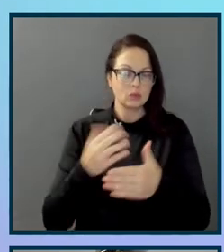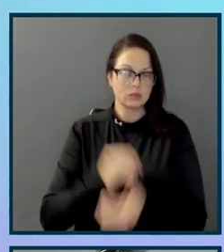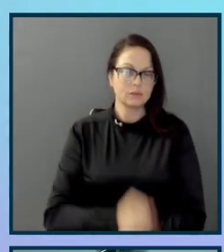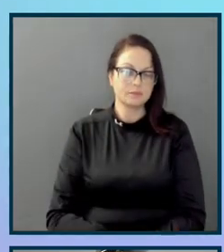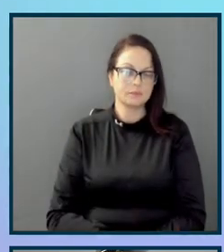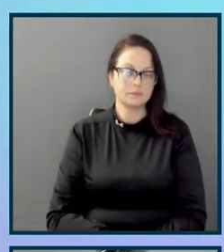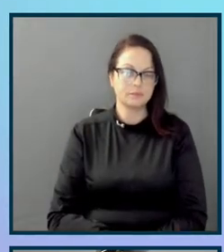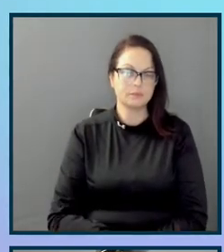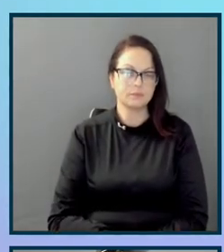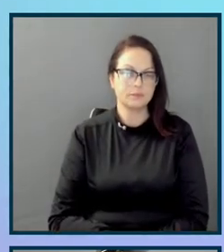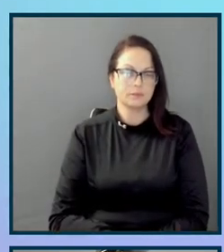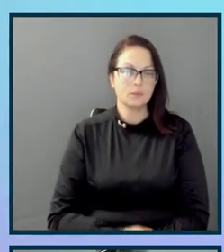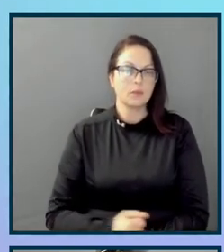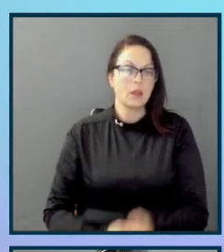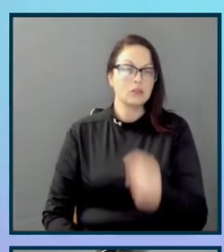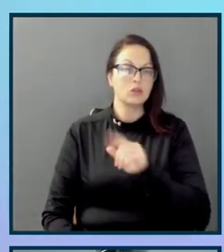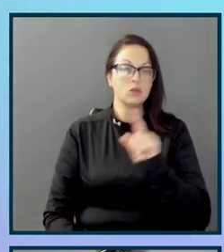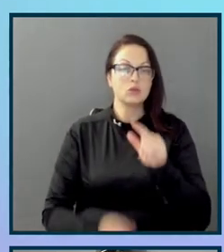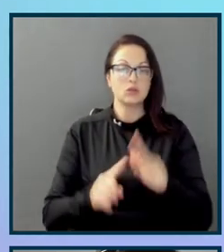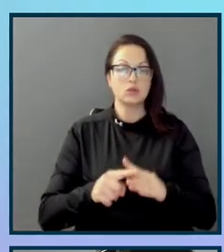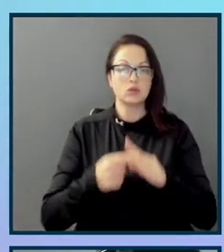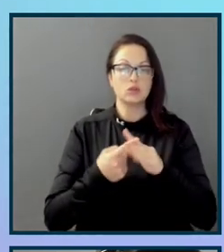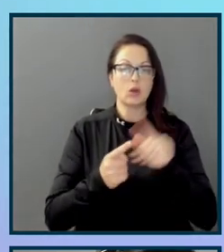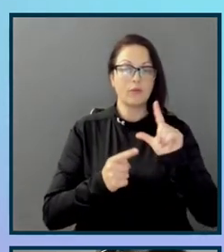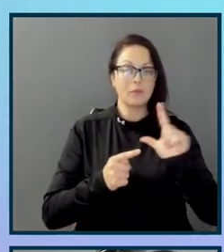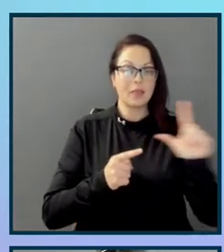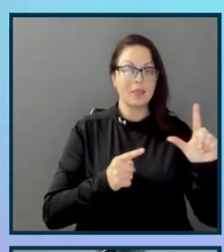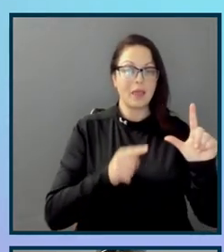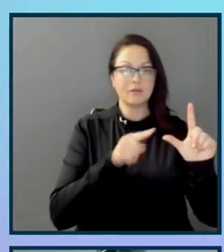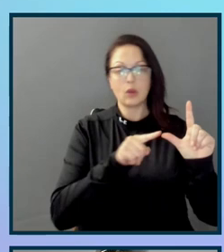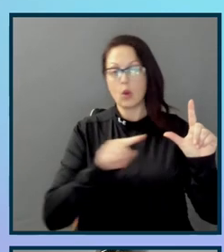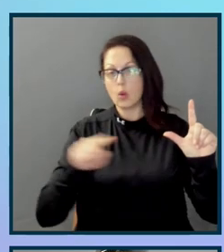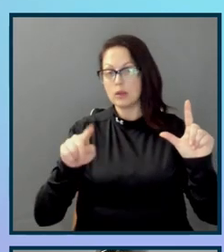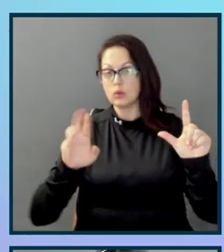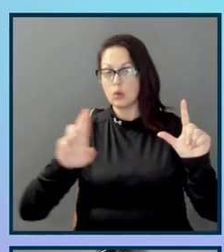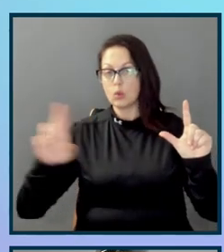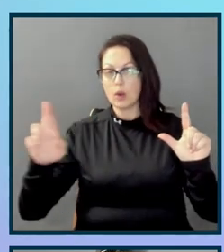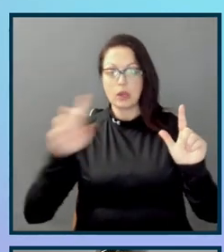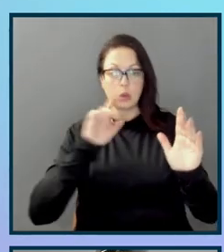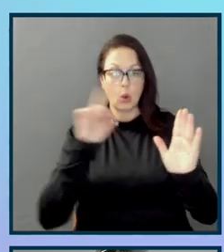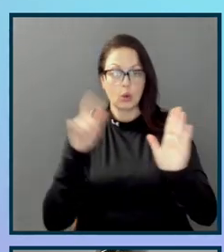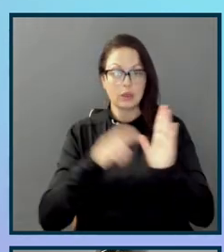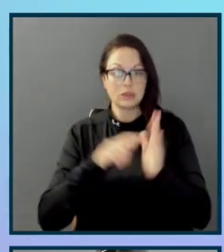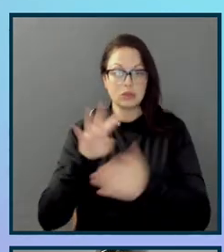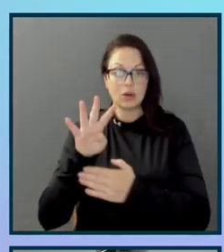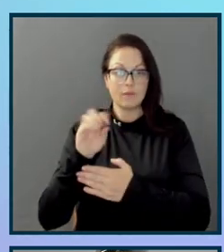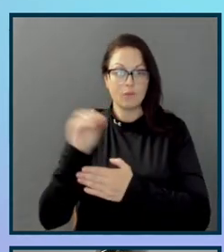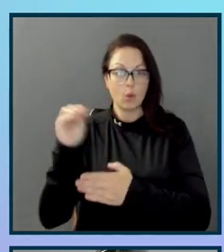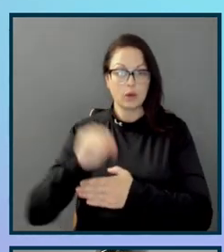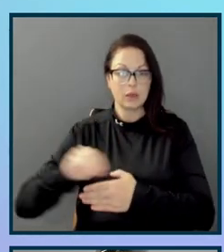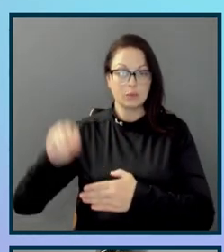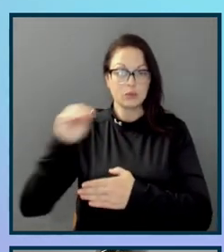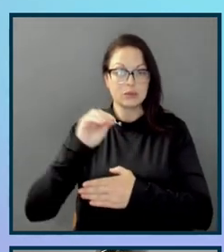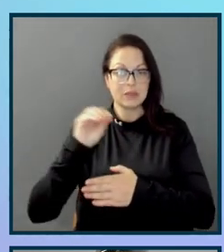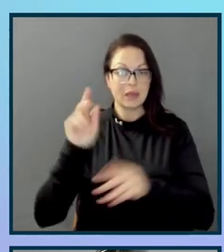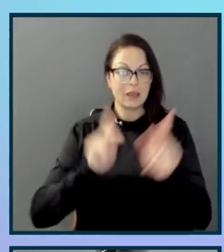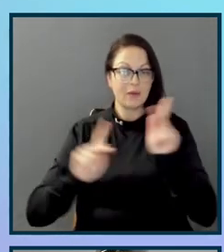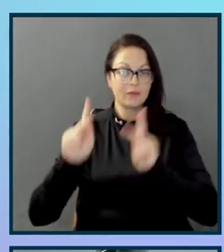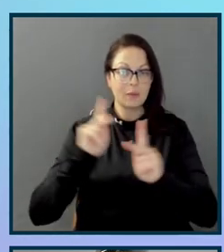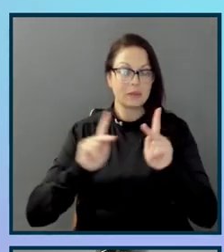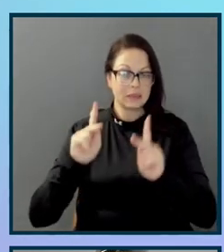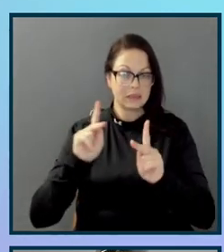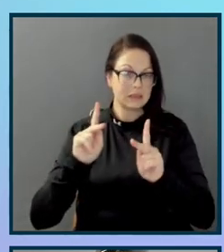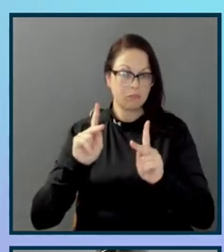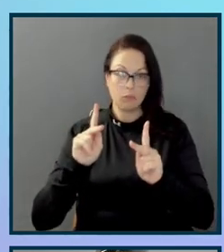starting from the left, moving to the right, you can see that 40% of our users that disclosed their race did not identify